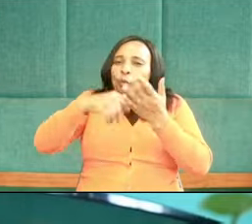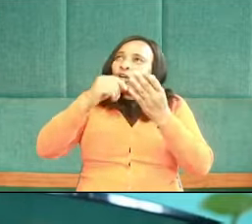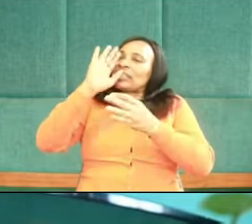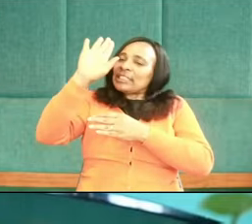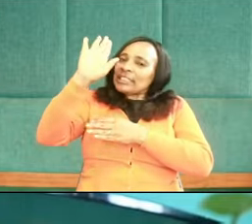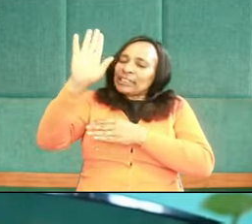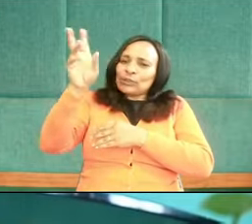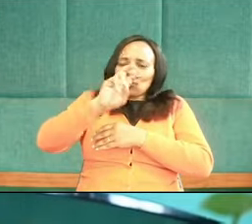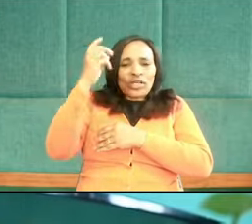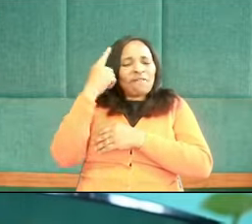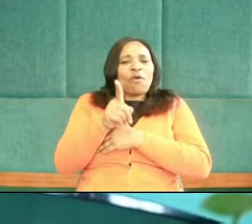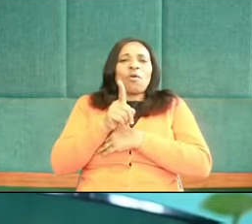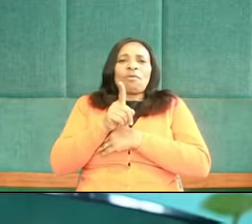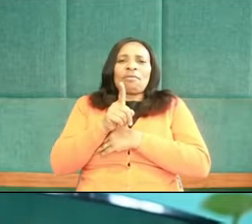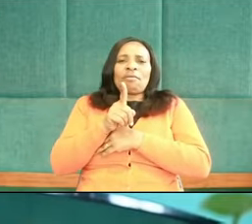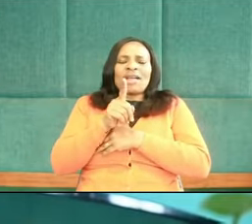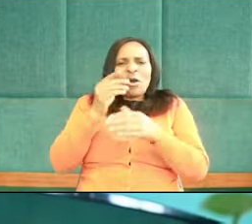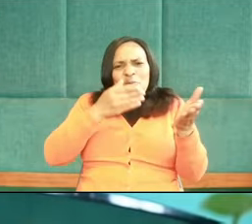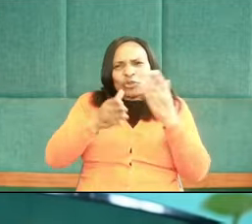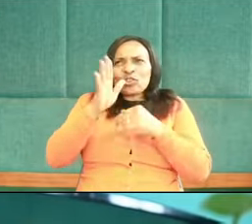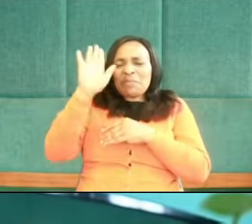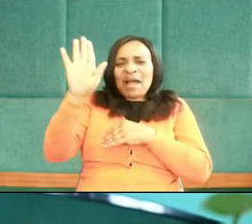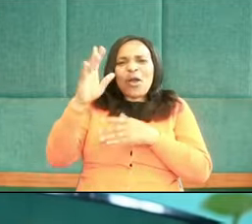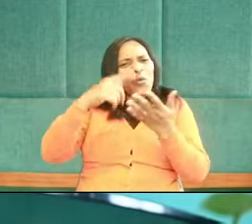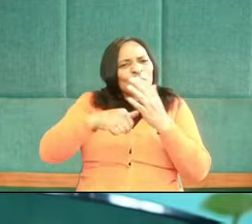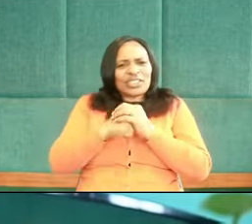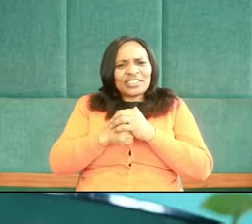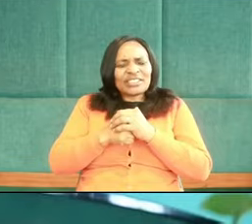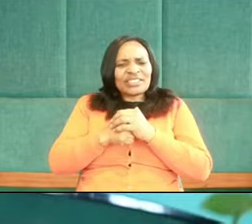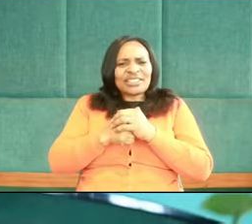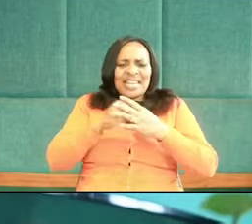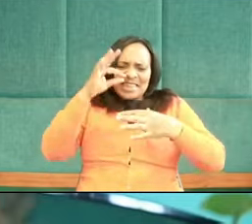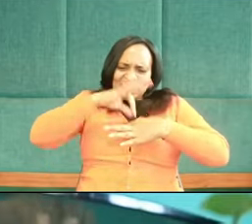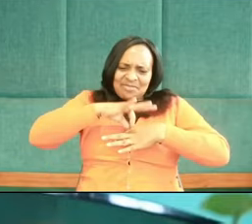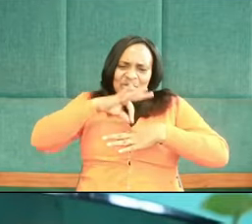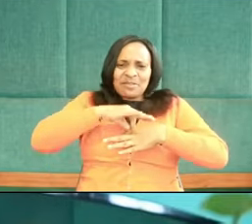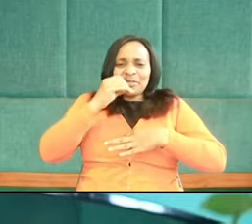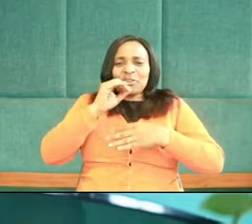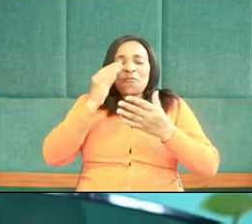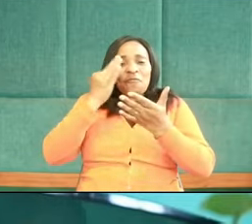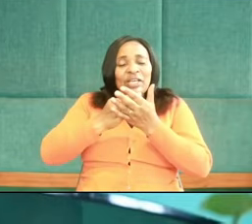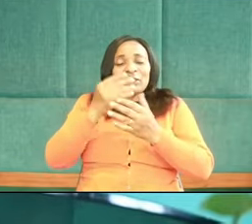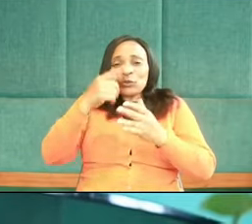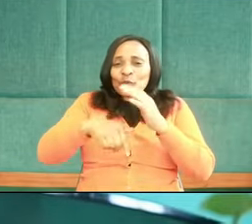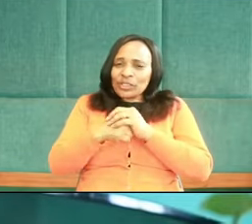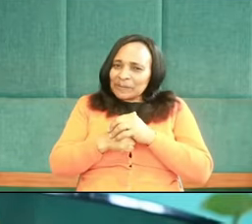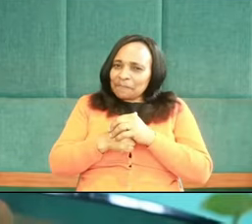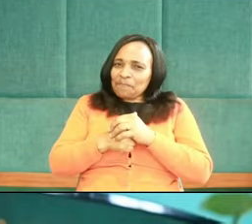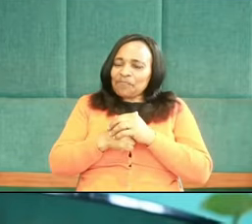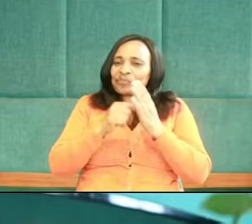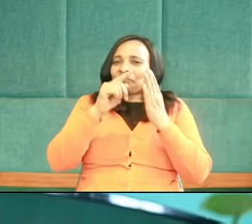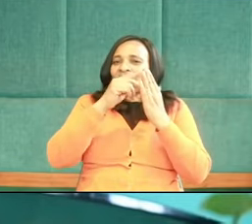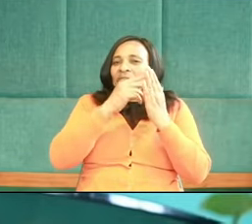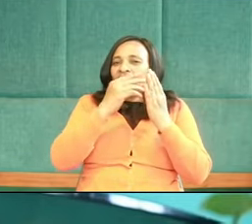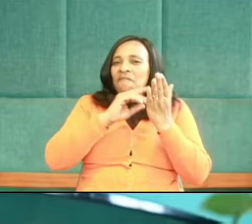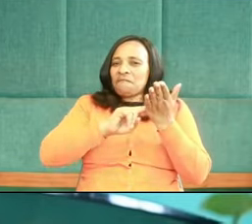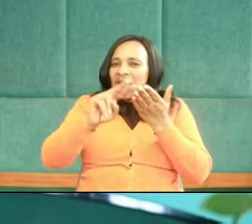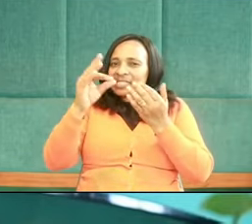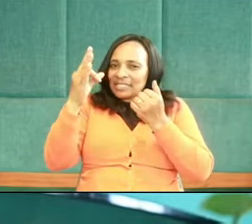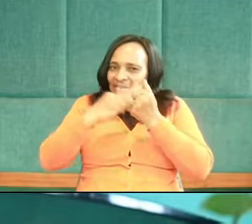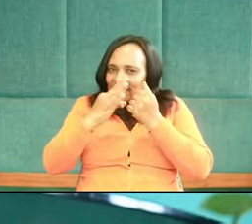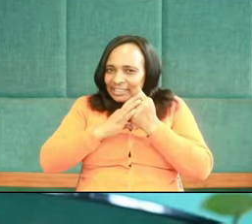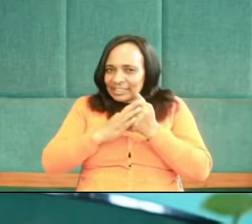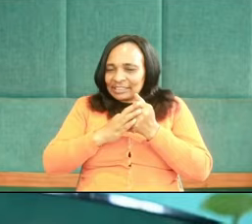looking for, what his priorities are, what the priorities of faith are. What are they? Verse 8b